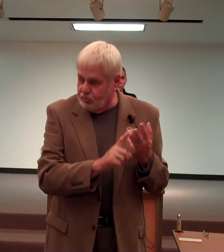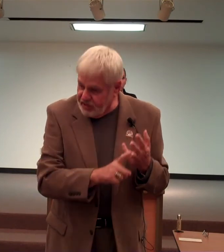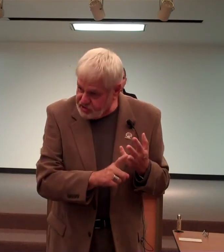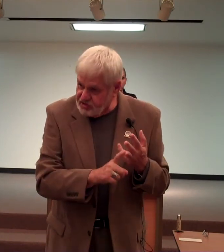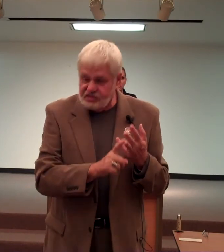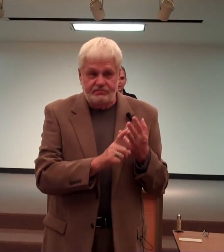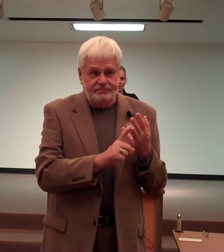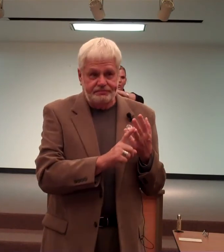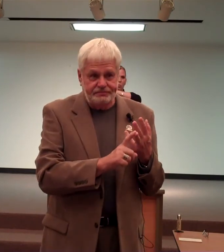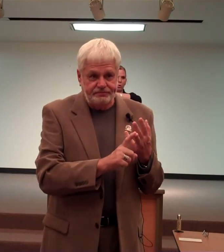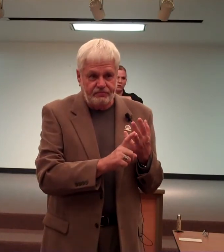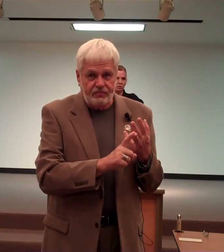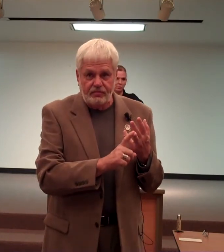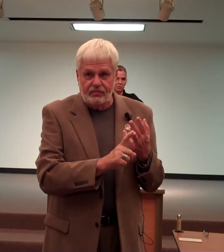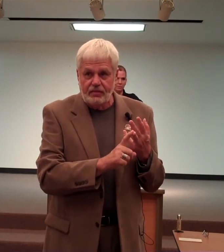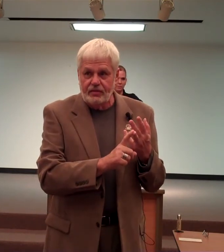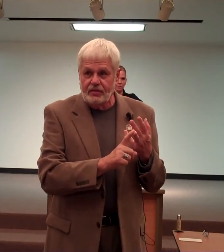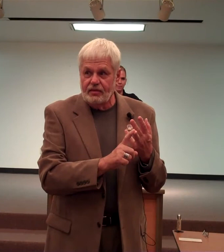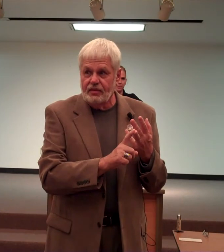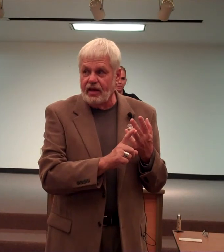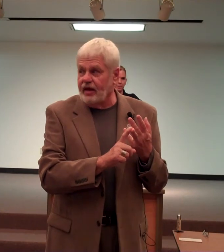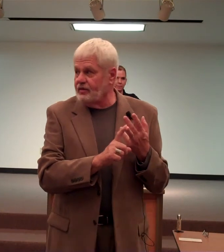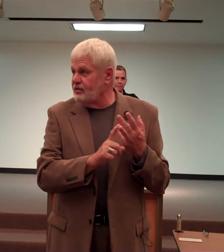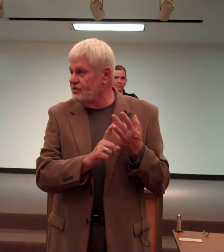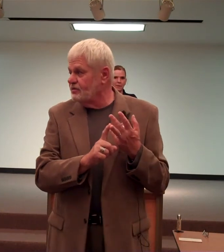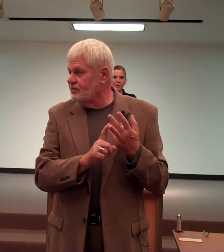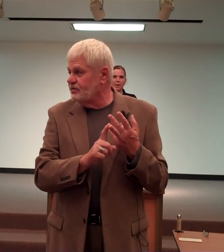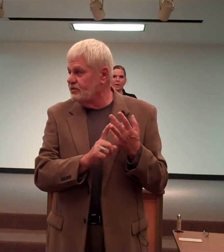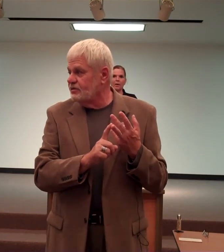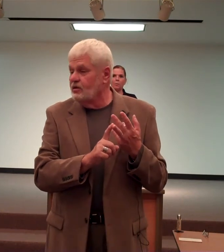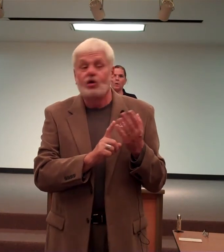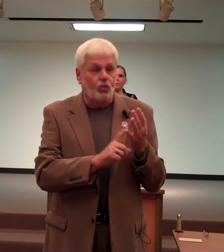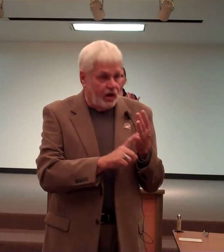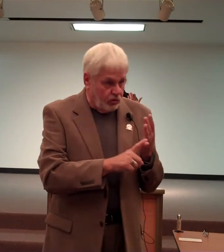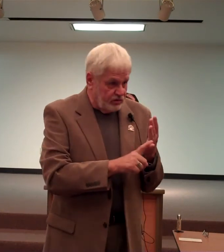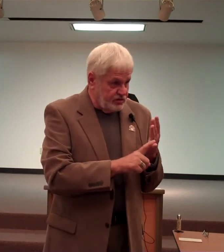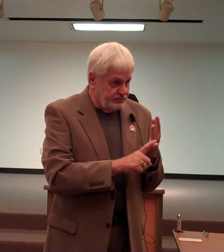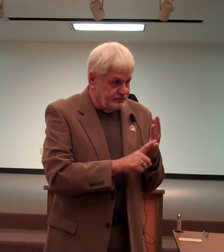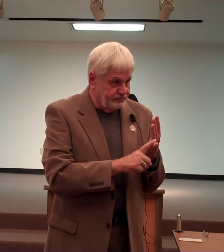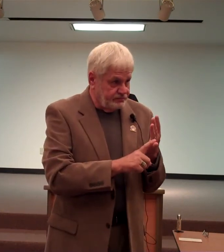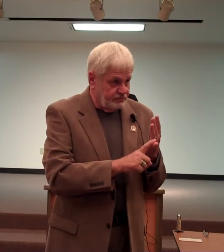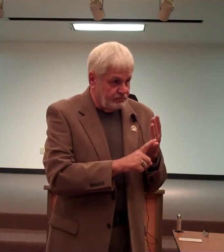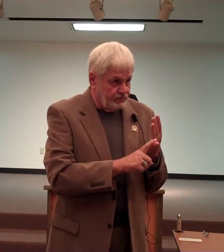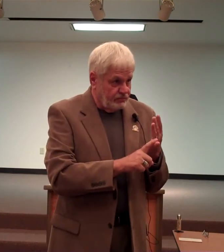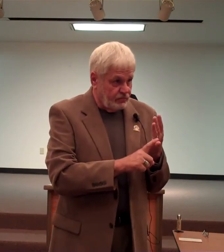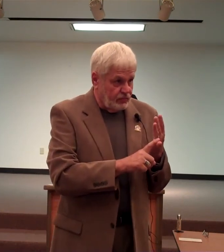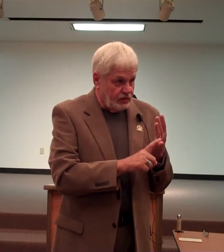bridges, and railroads.